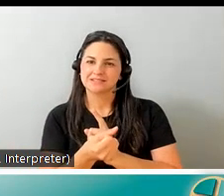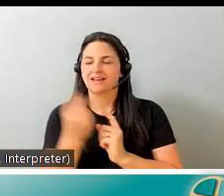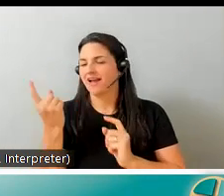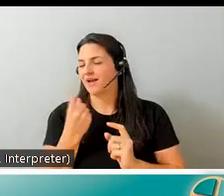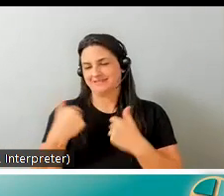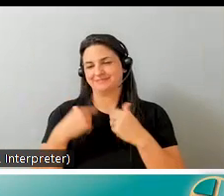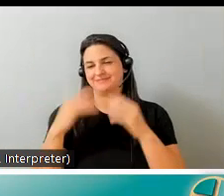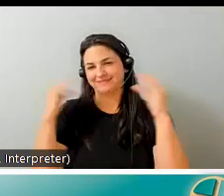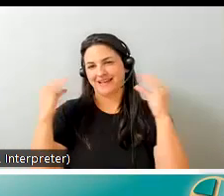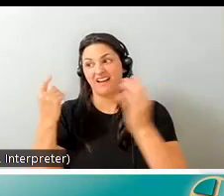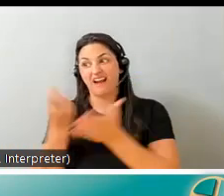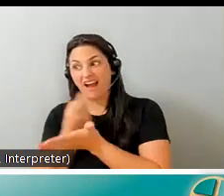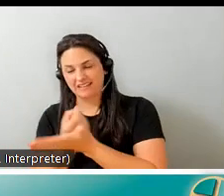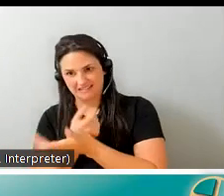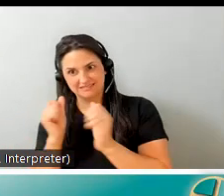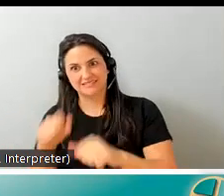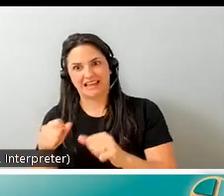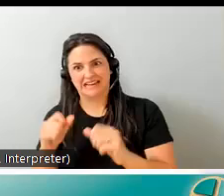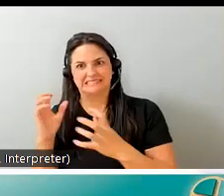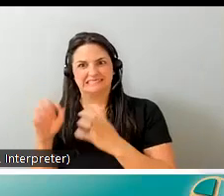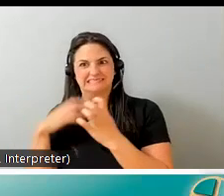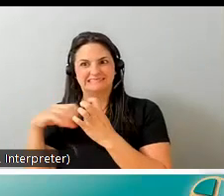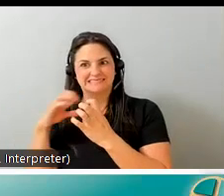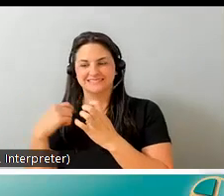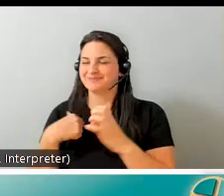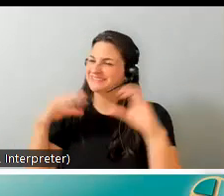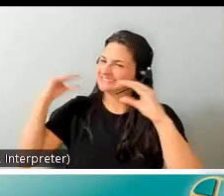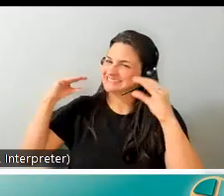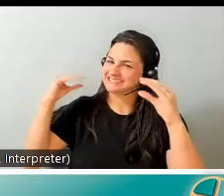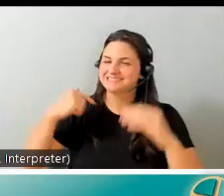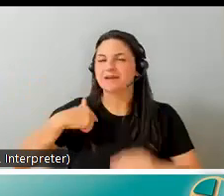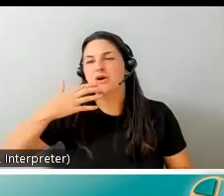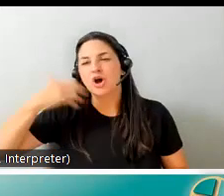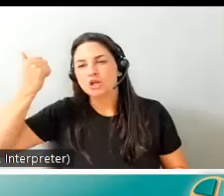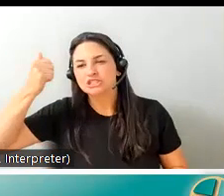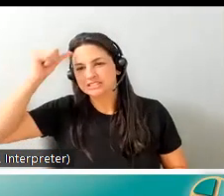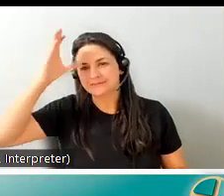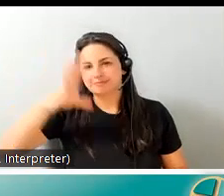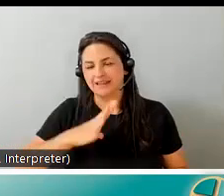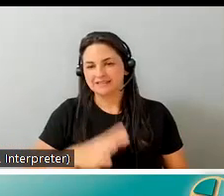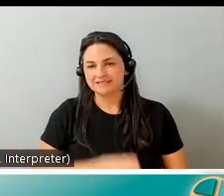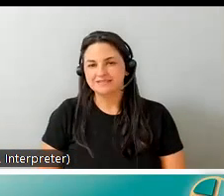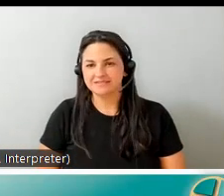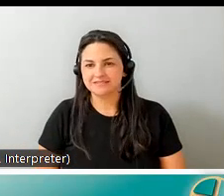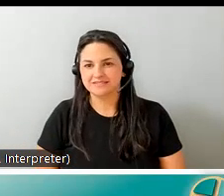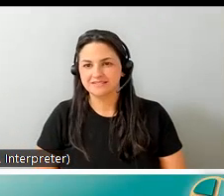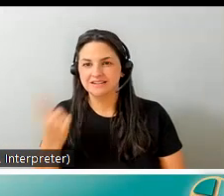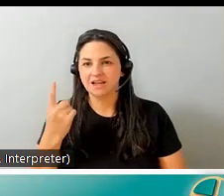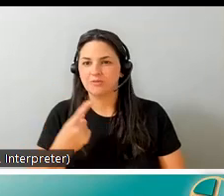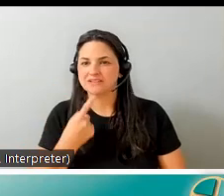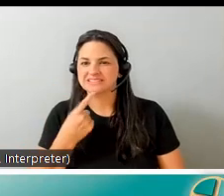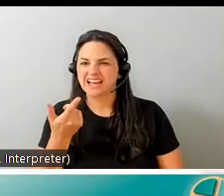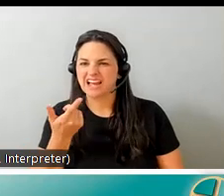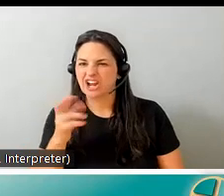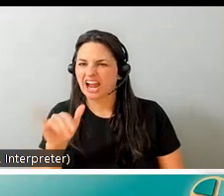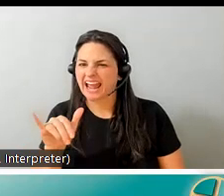in hockey um and i'm an older guy with uh someone told me to say graying but